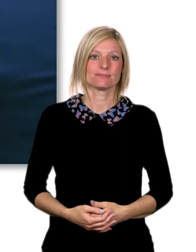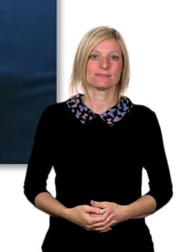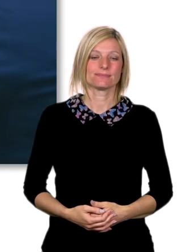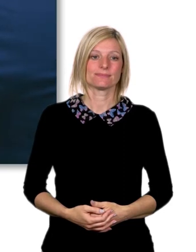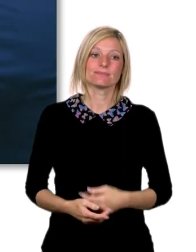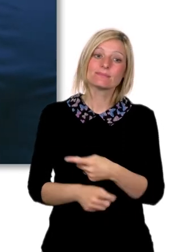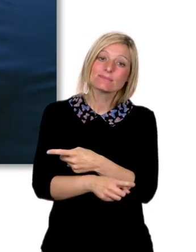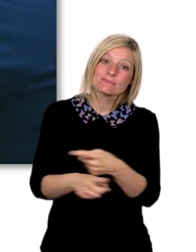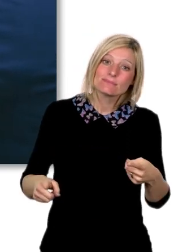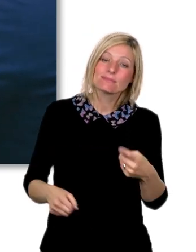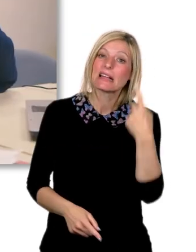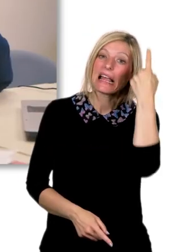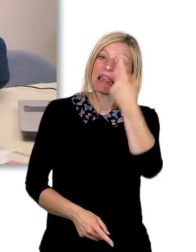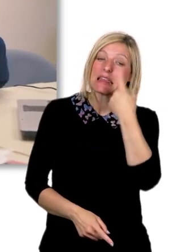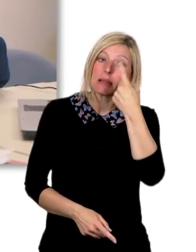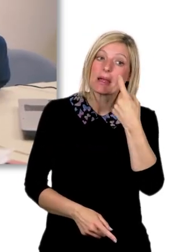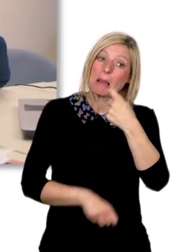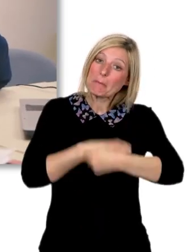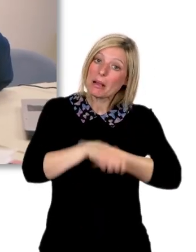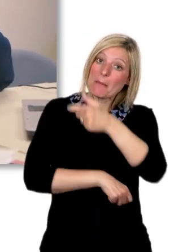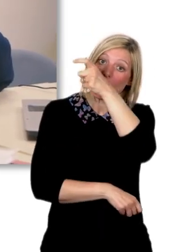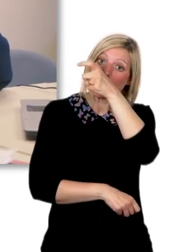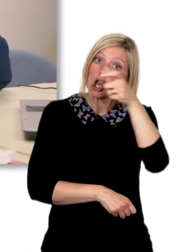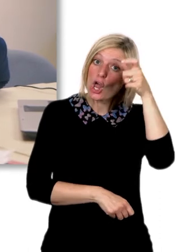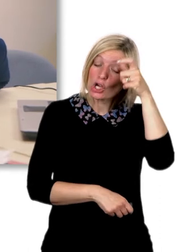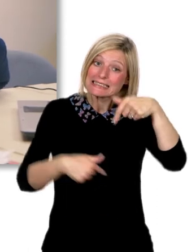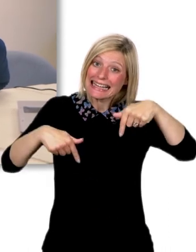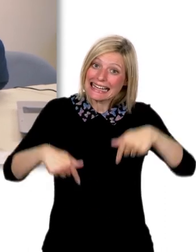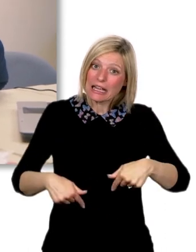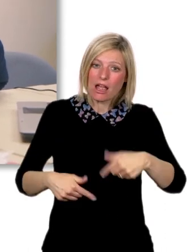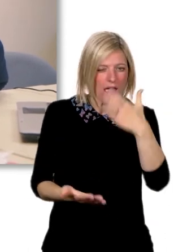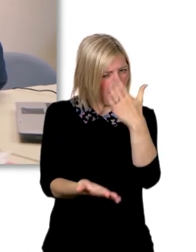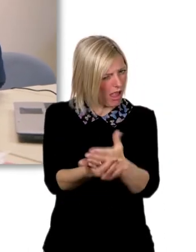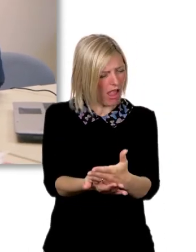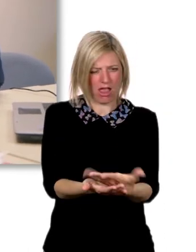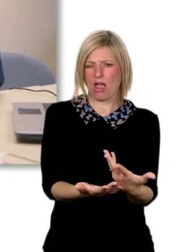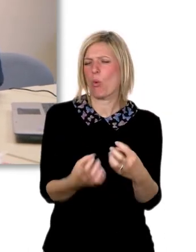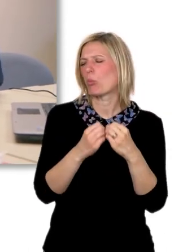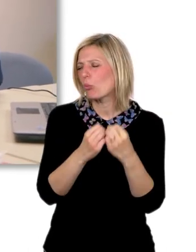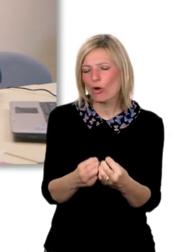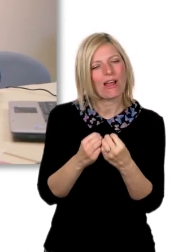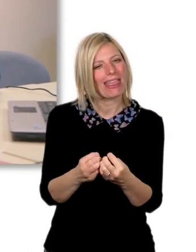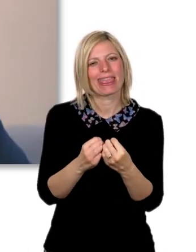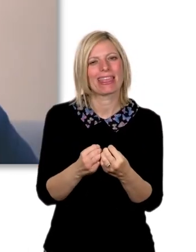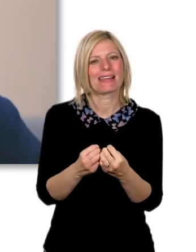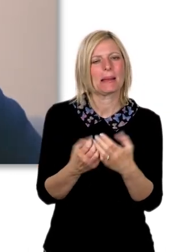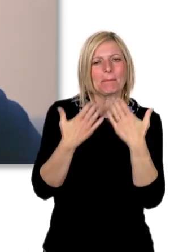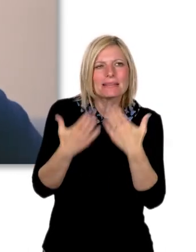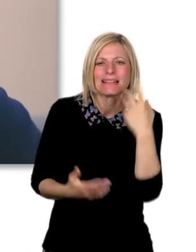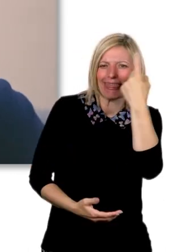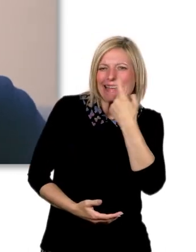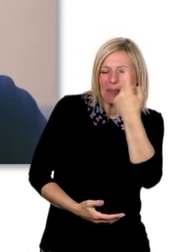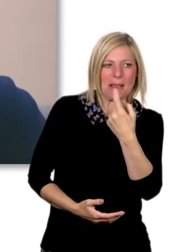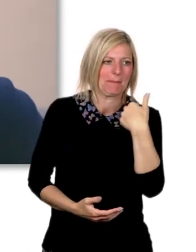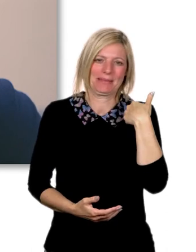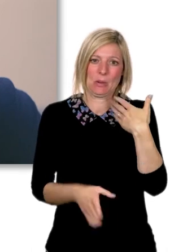For those thinking about coming to be a nurse within the organisation, I would say it's definitely worth your while. It's definitely worth considering. I've worked here